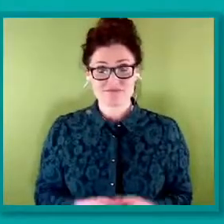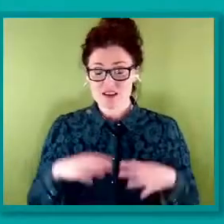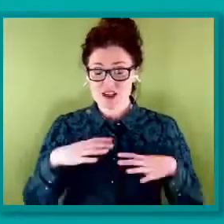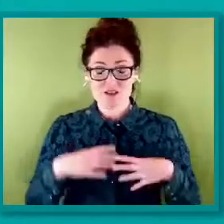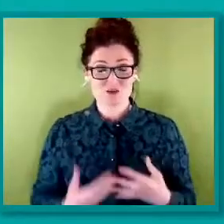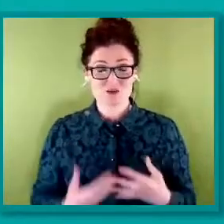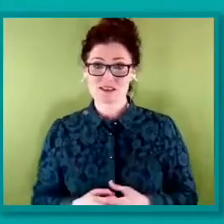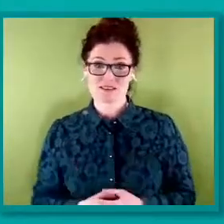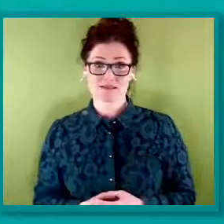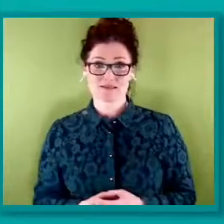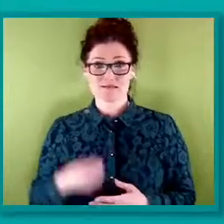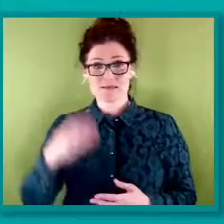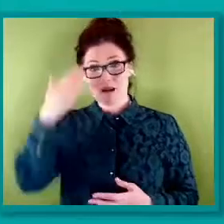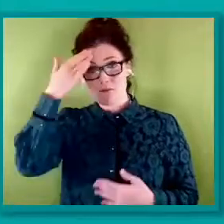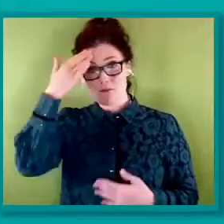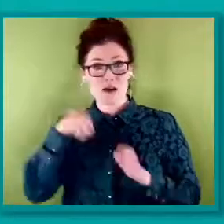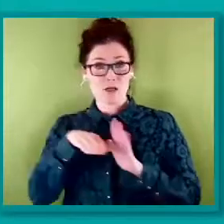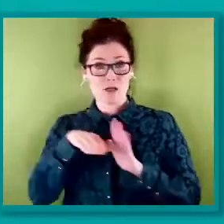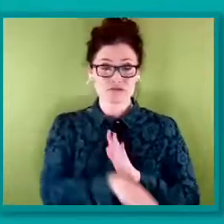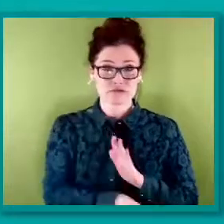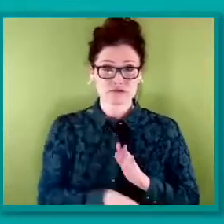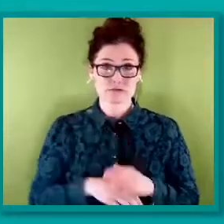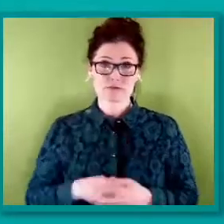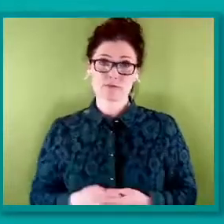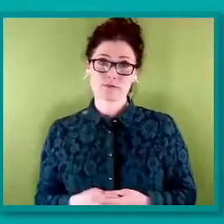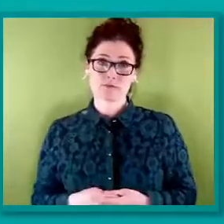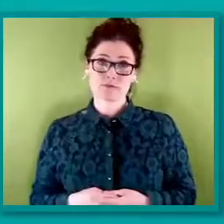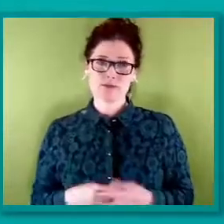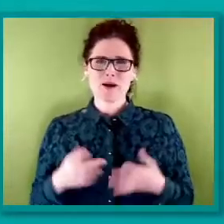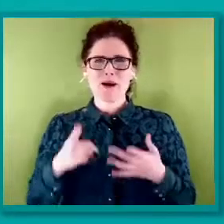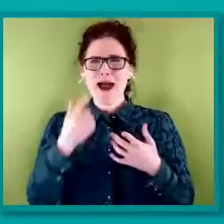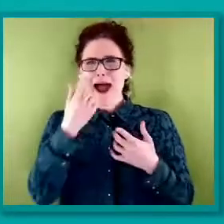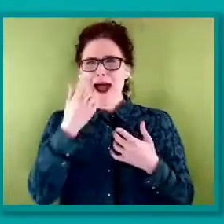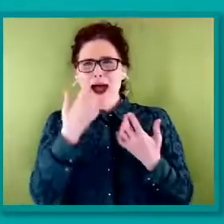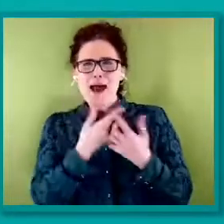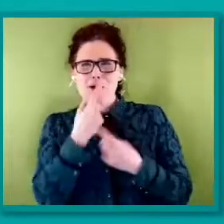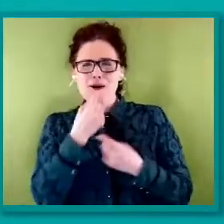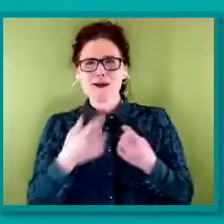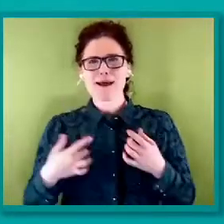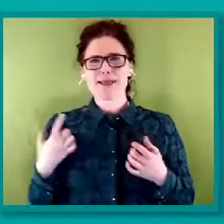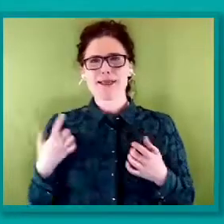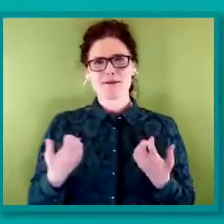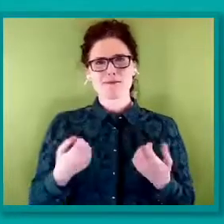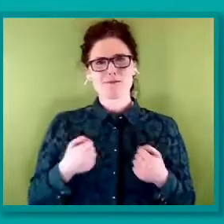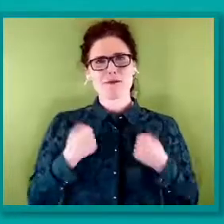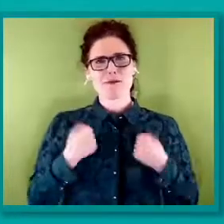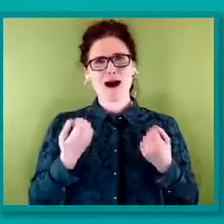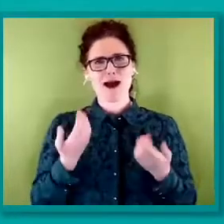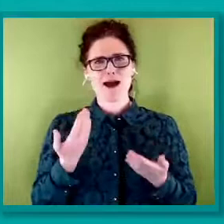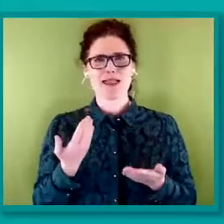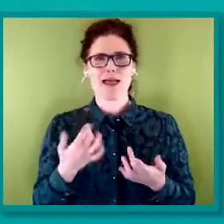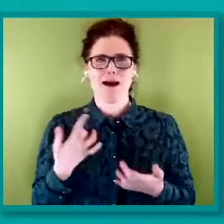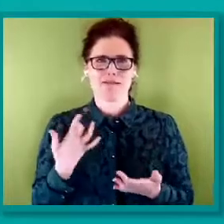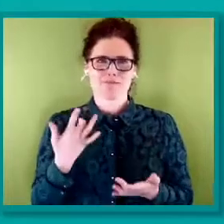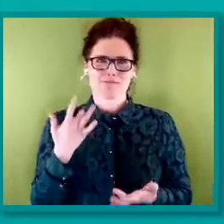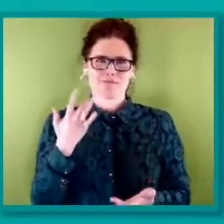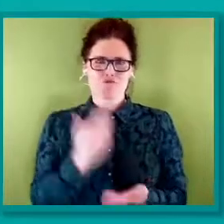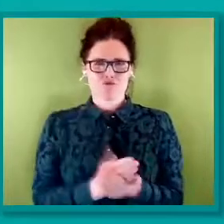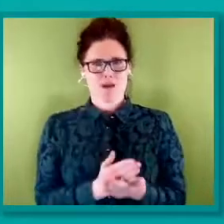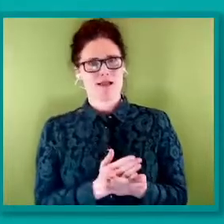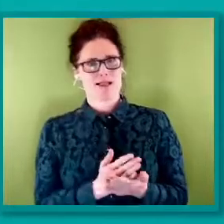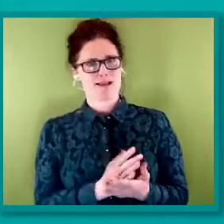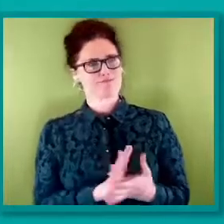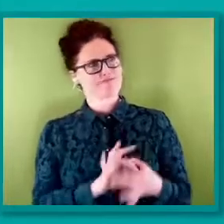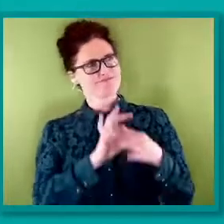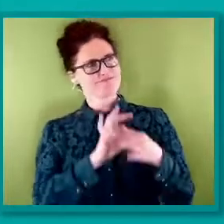I live a freely authentic life when I feel like I'm not accepted? Everyone wants to be valued and included at